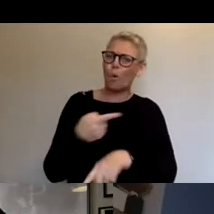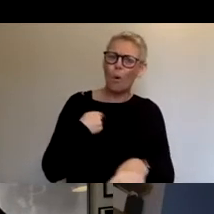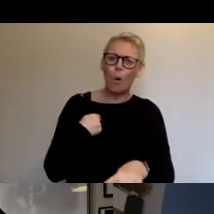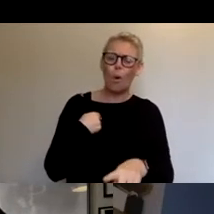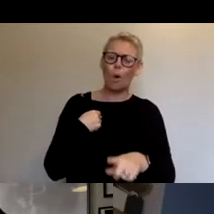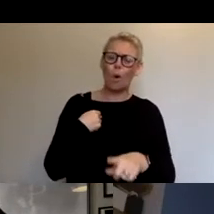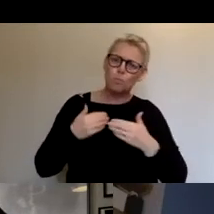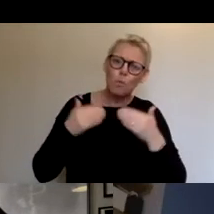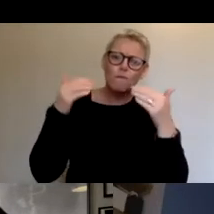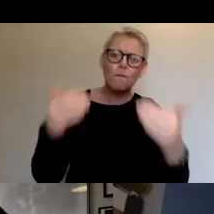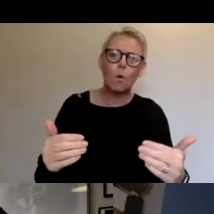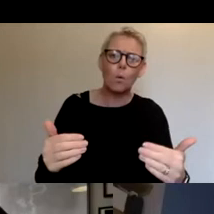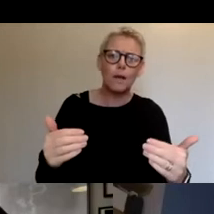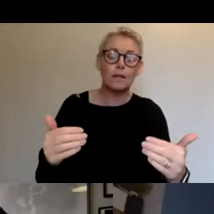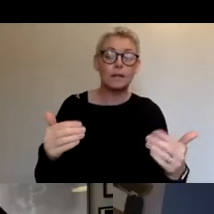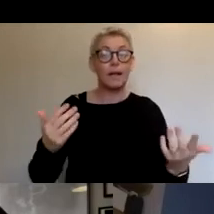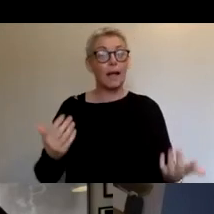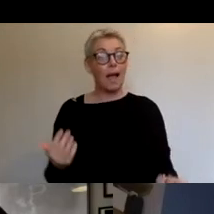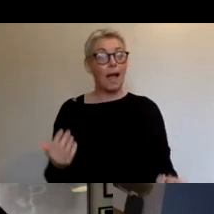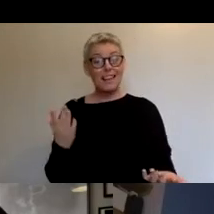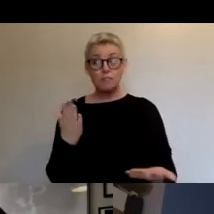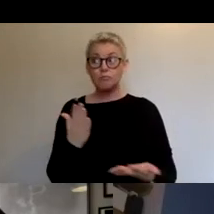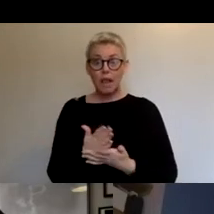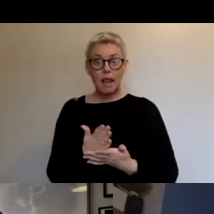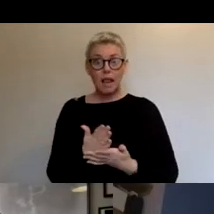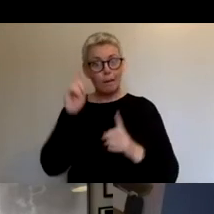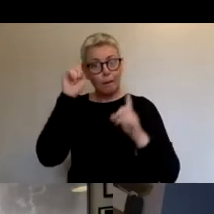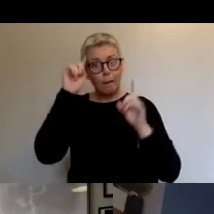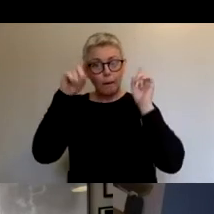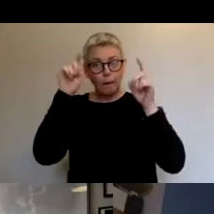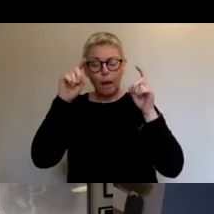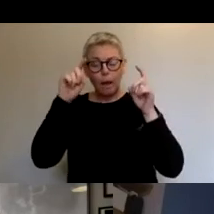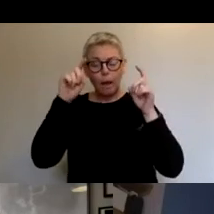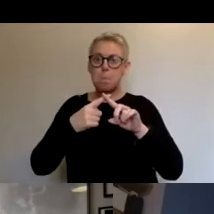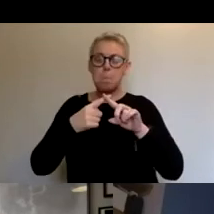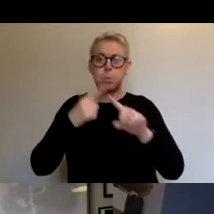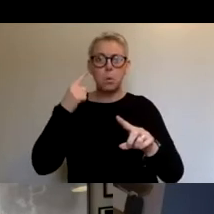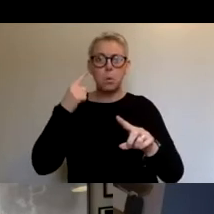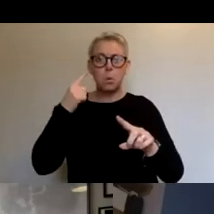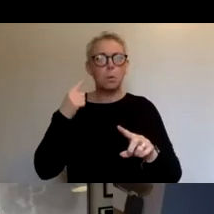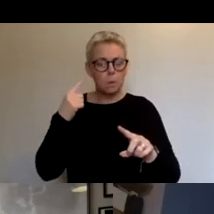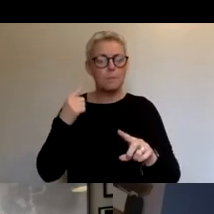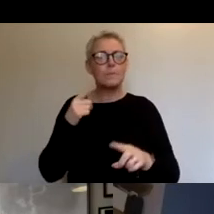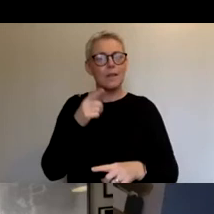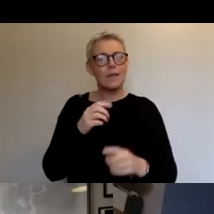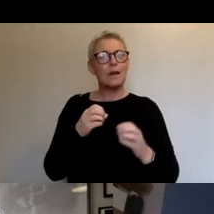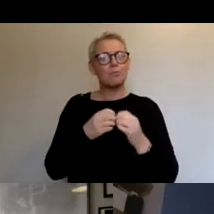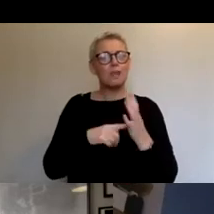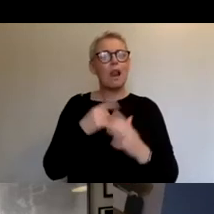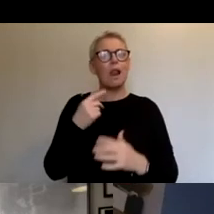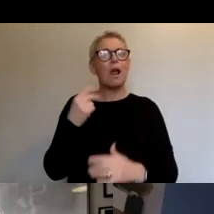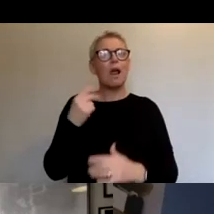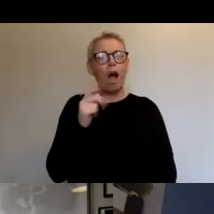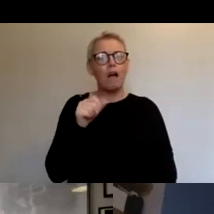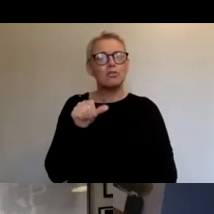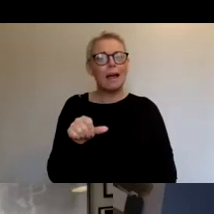really spectacularly quickly. And that was one of the points of Bristol Arts Channel is the speed in which we moved enabled